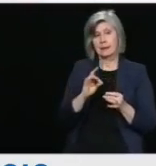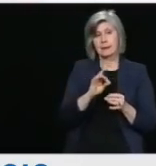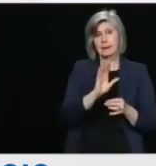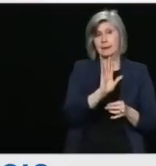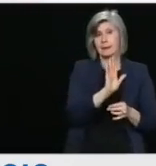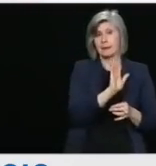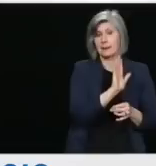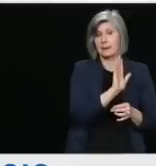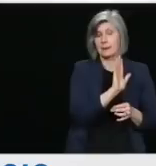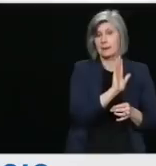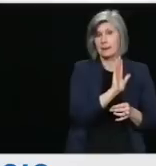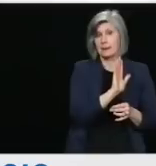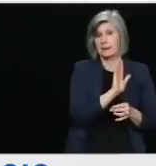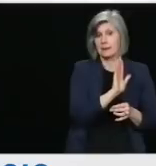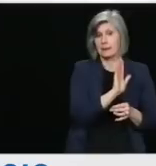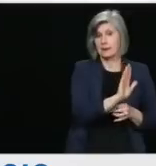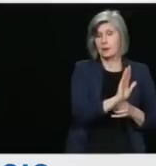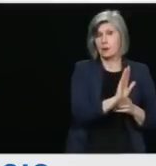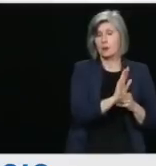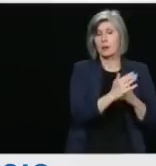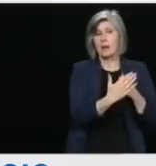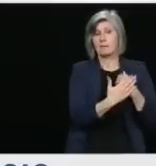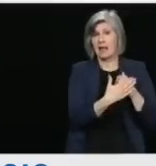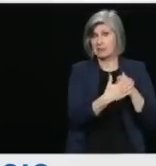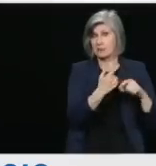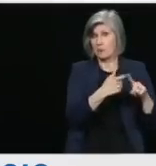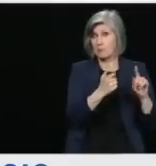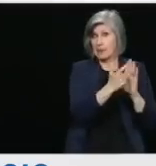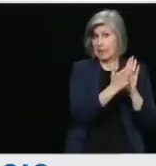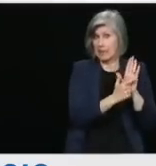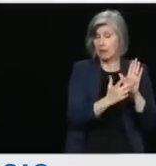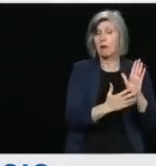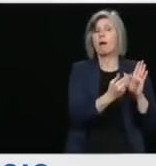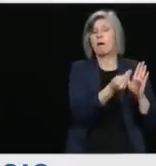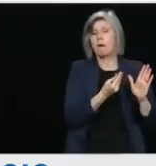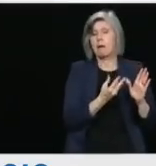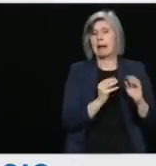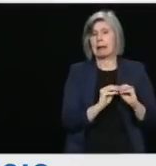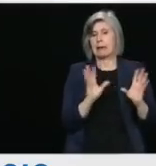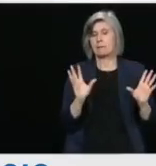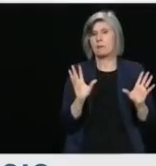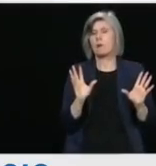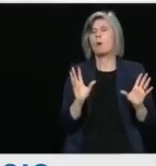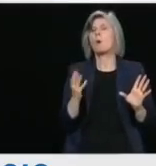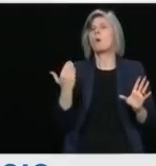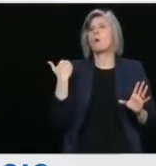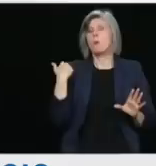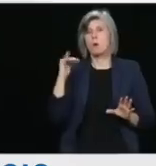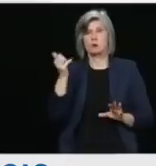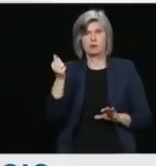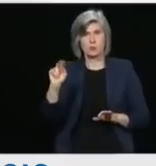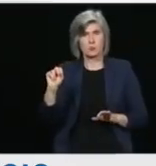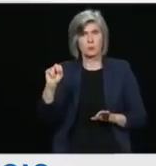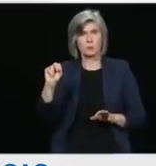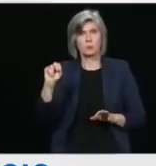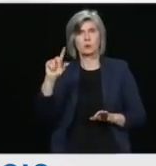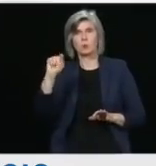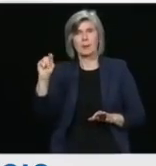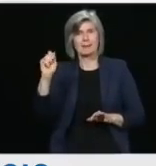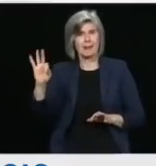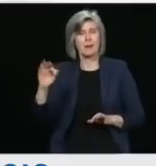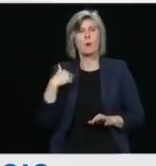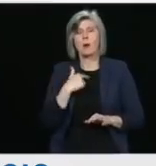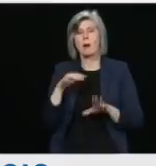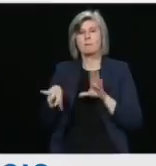and we came to a conclusion with the Department of Justice in 2019 that we could not rely on crown immunity. And that's why we